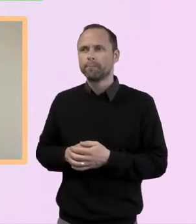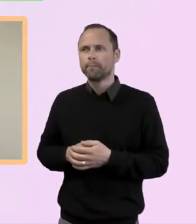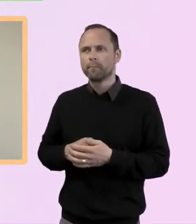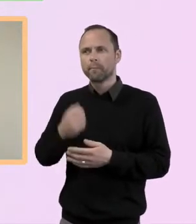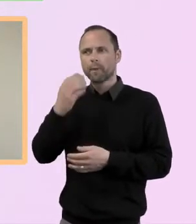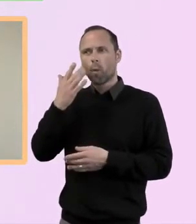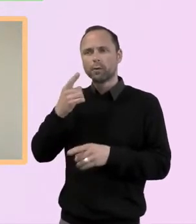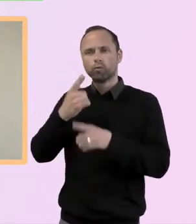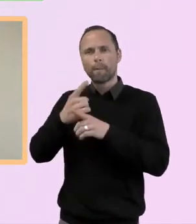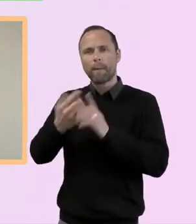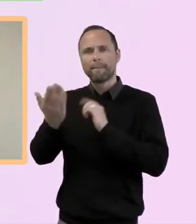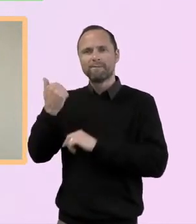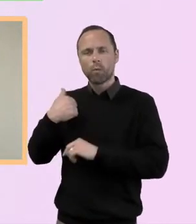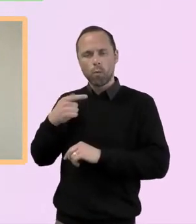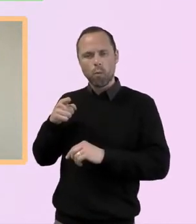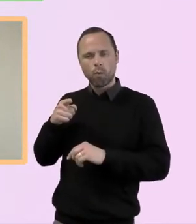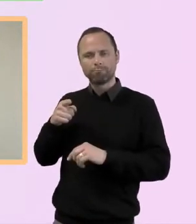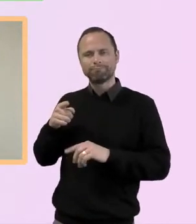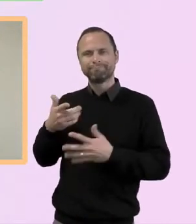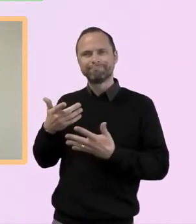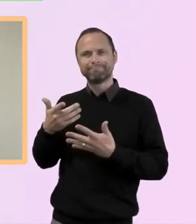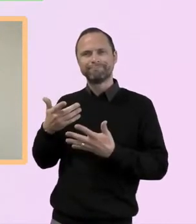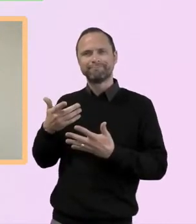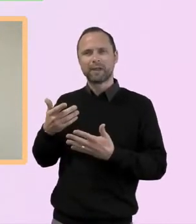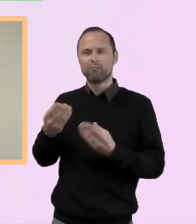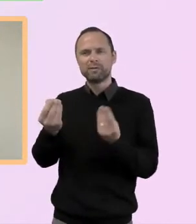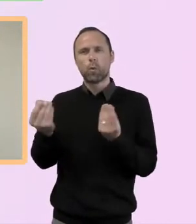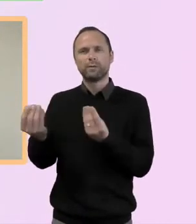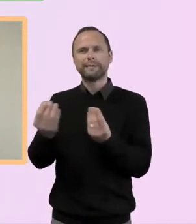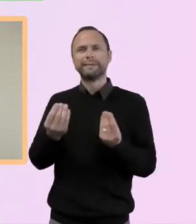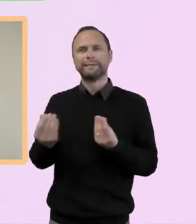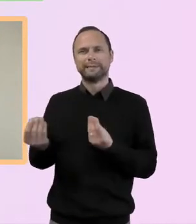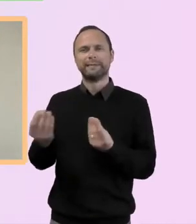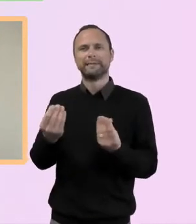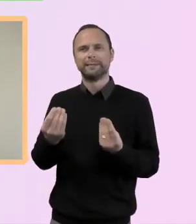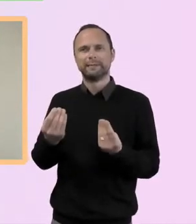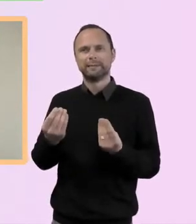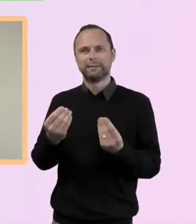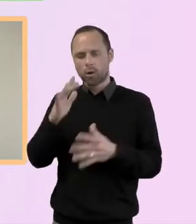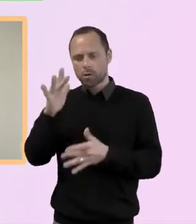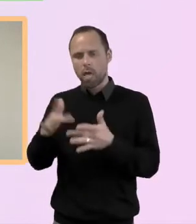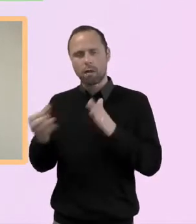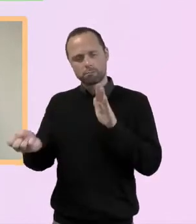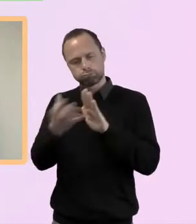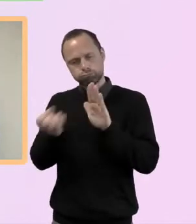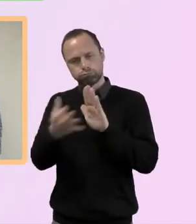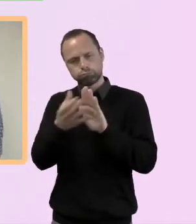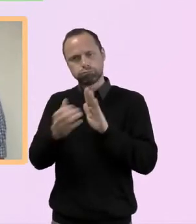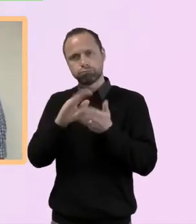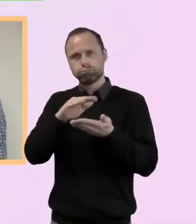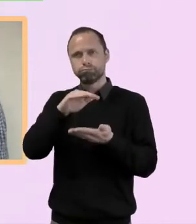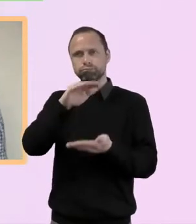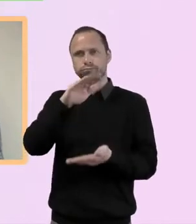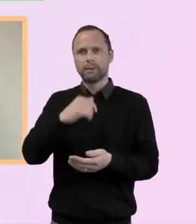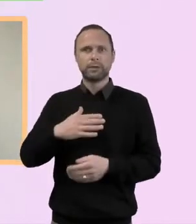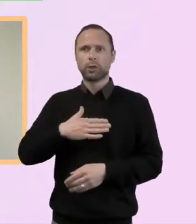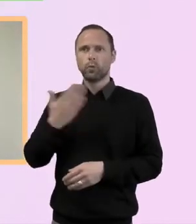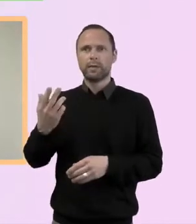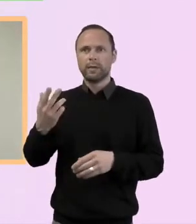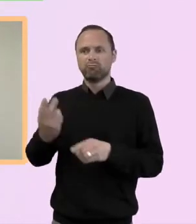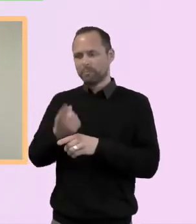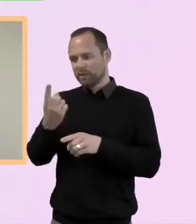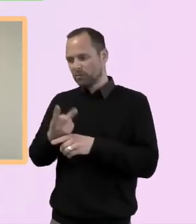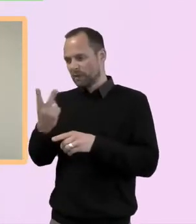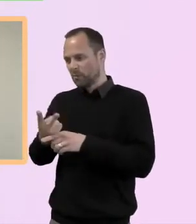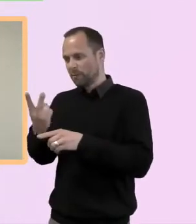before about all the tremendous amount of resources that are now online and the advantages there that we don't have to duplicate. And actually it just,